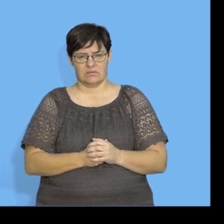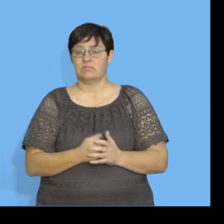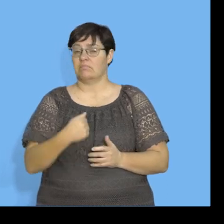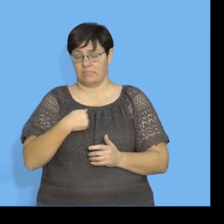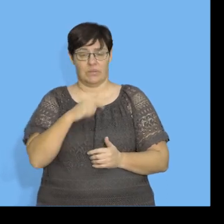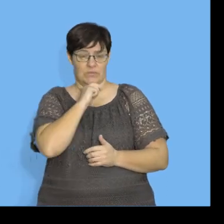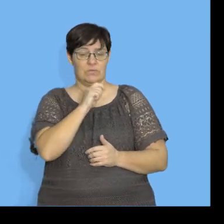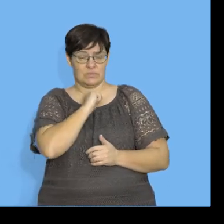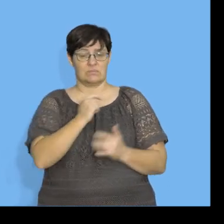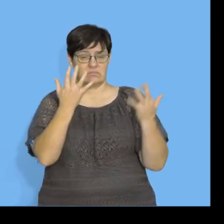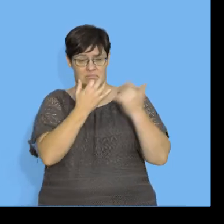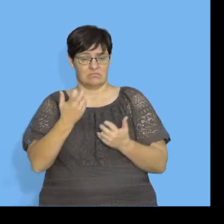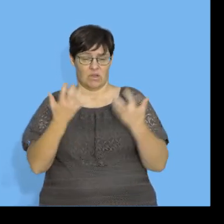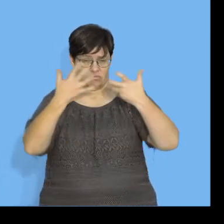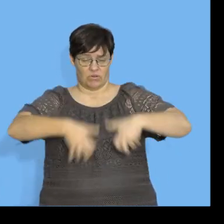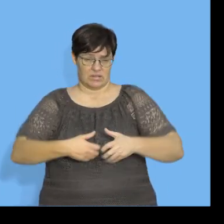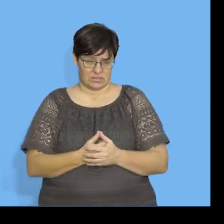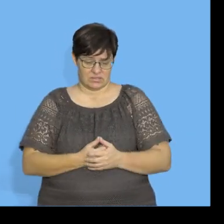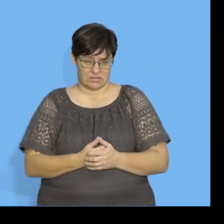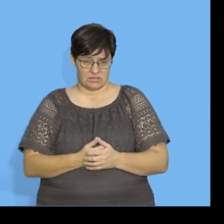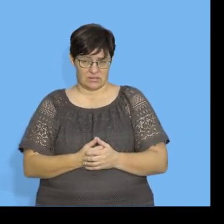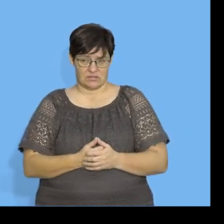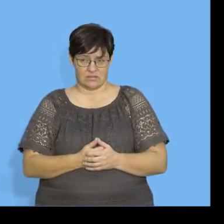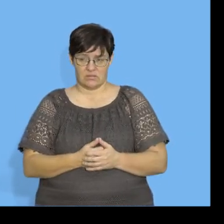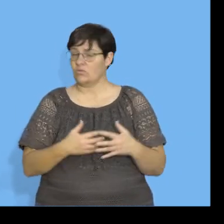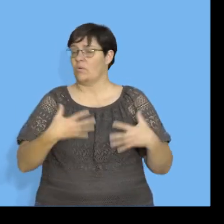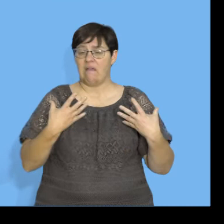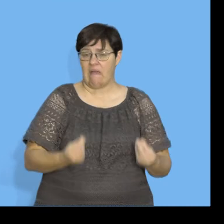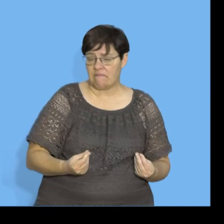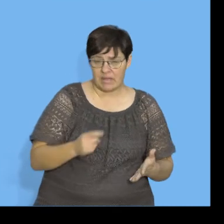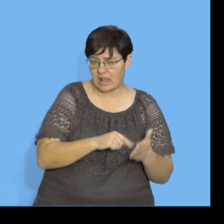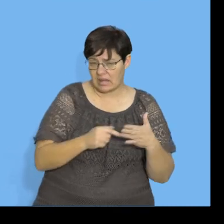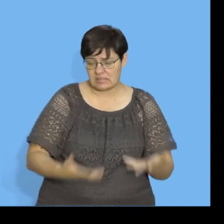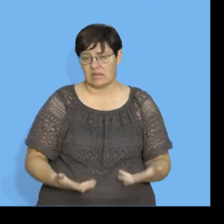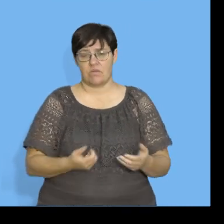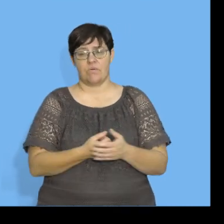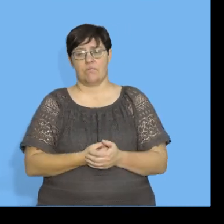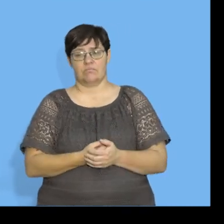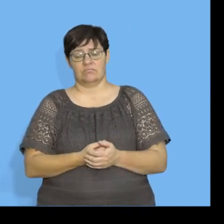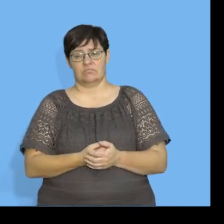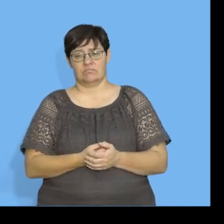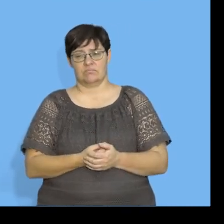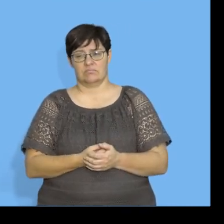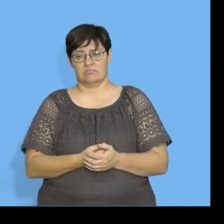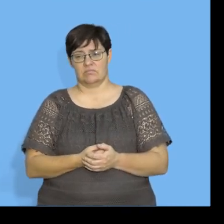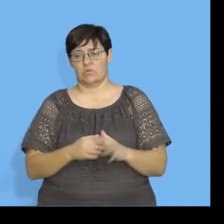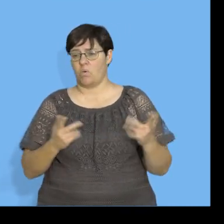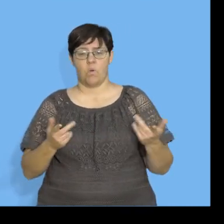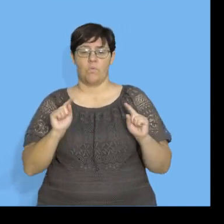Usually, I would use my calculator to calculate correlation. Unless, you know, you don't have your calculator or,